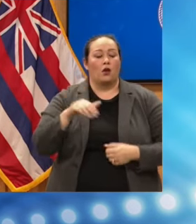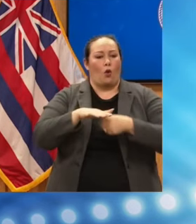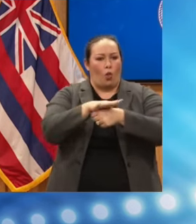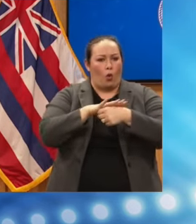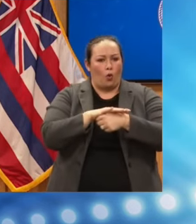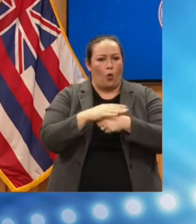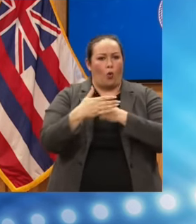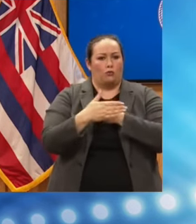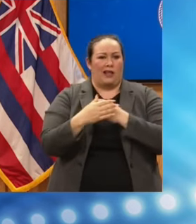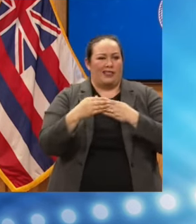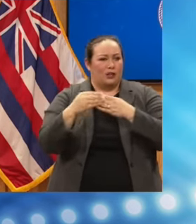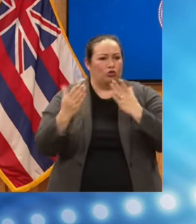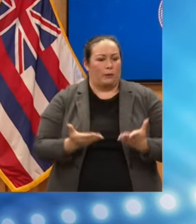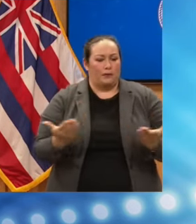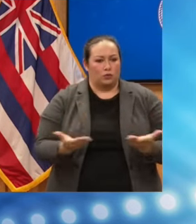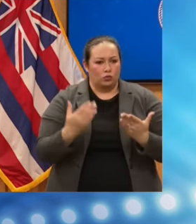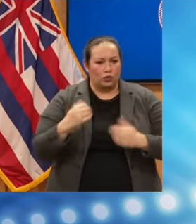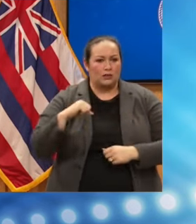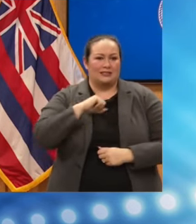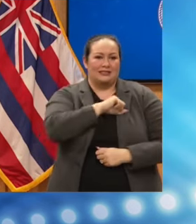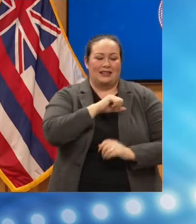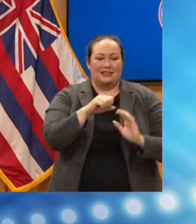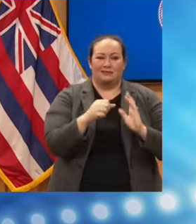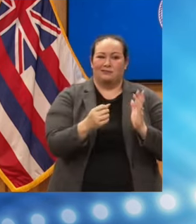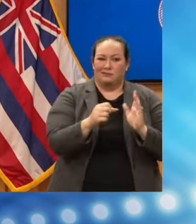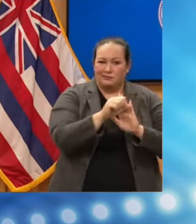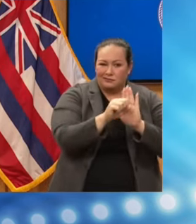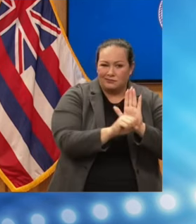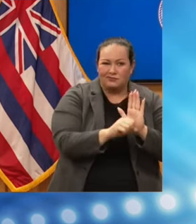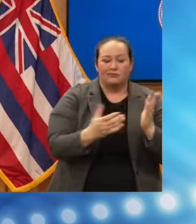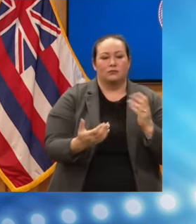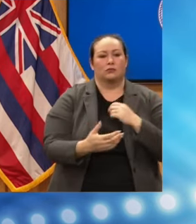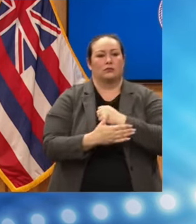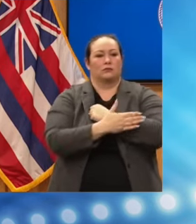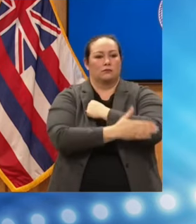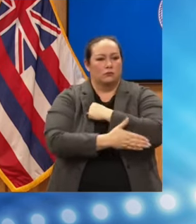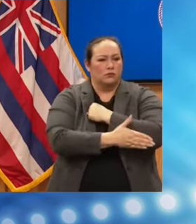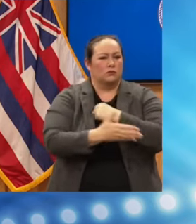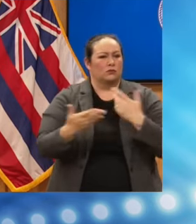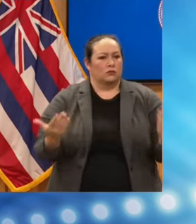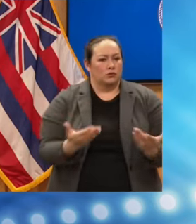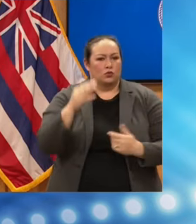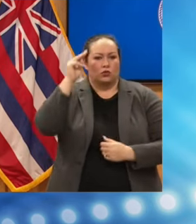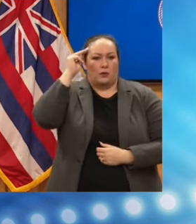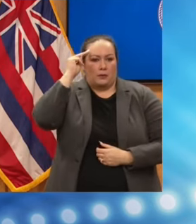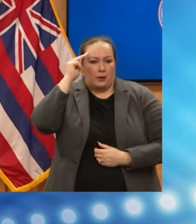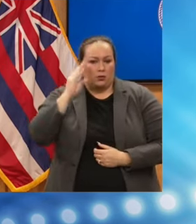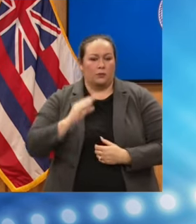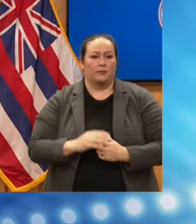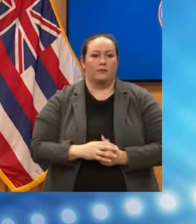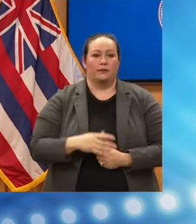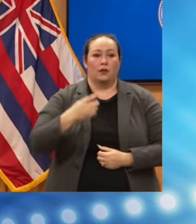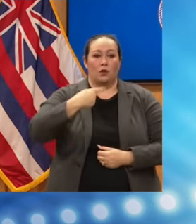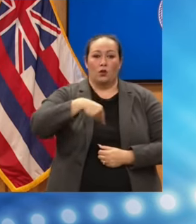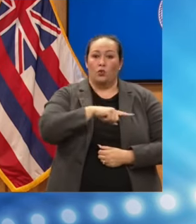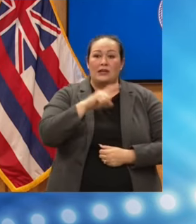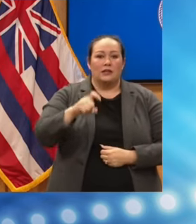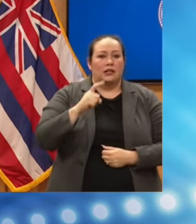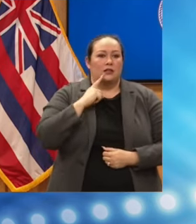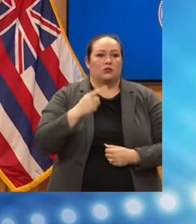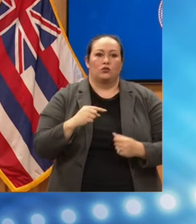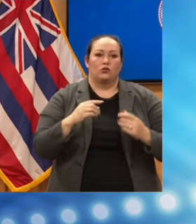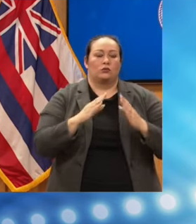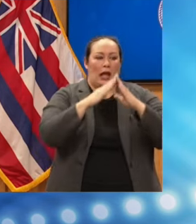our state senator and mayor. But let me say this, a couple things. We are going to need to house thousands of people.